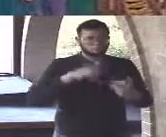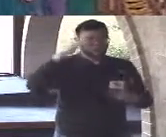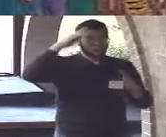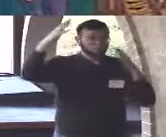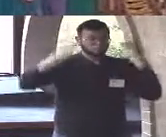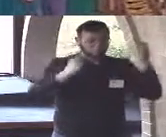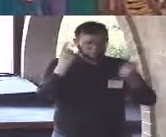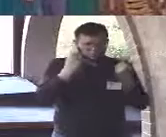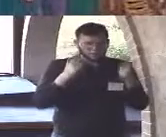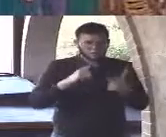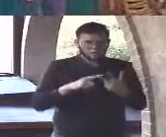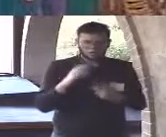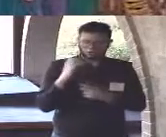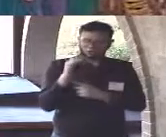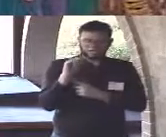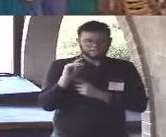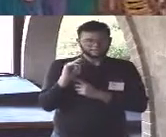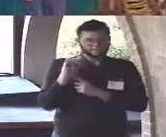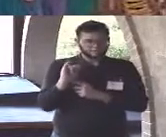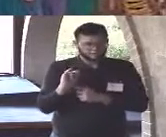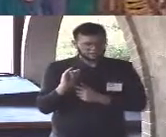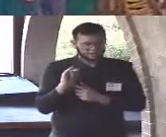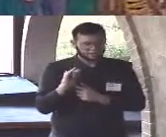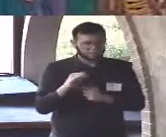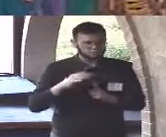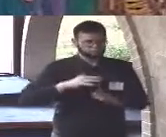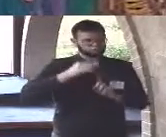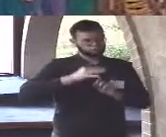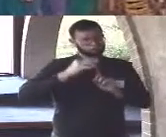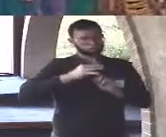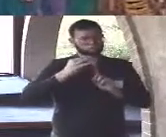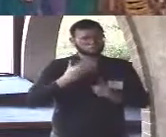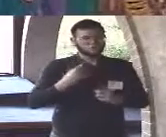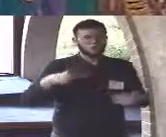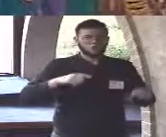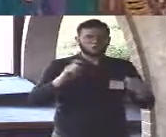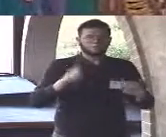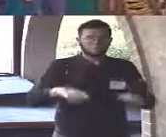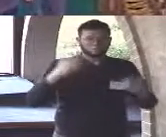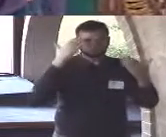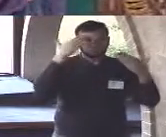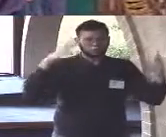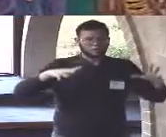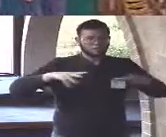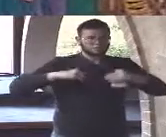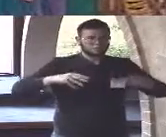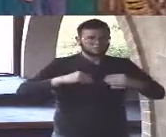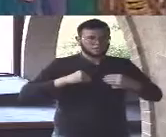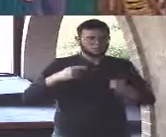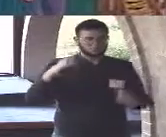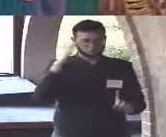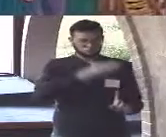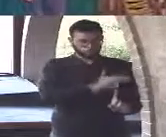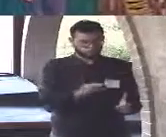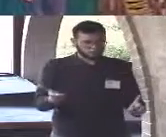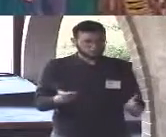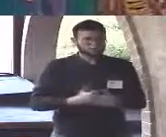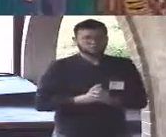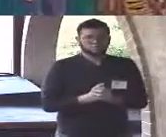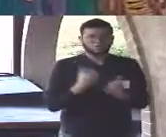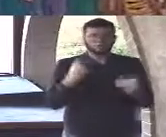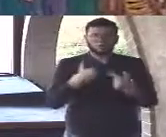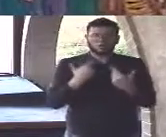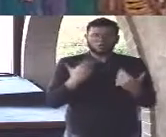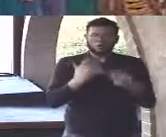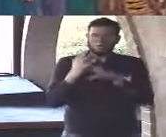and a willingness to accept ambiguity so to briefly recap where we are right now if we